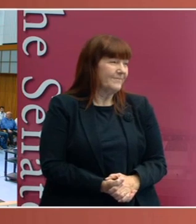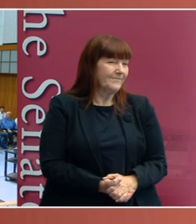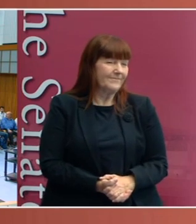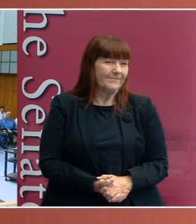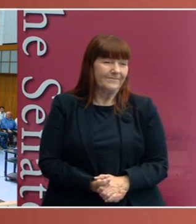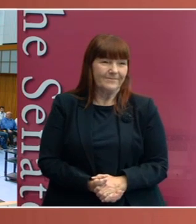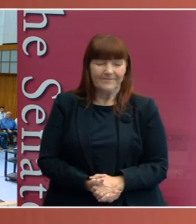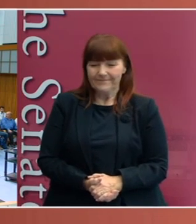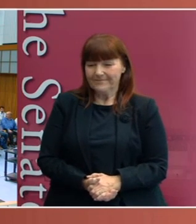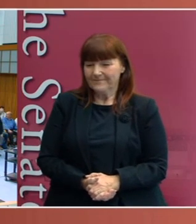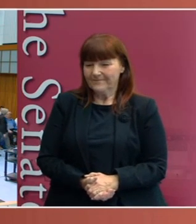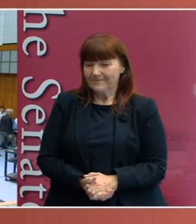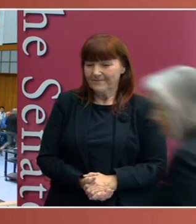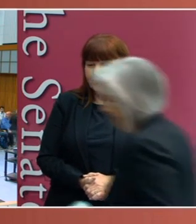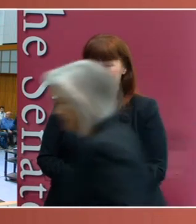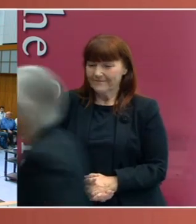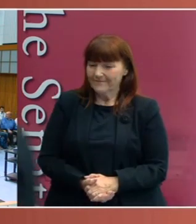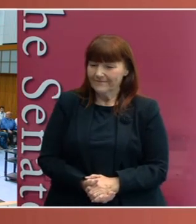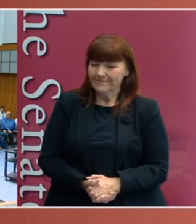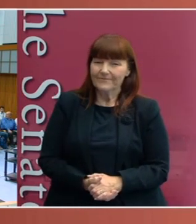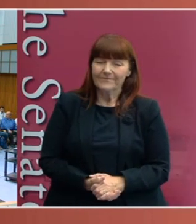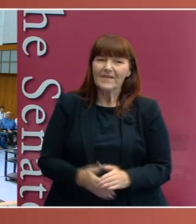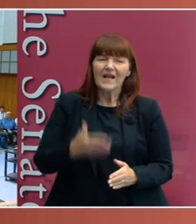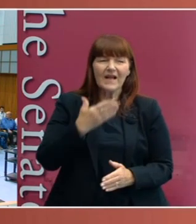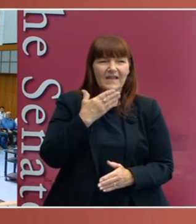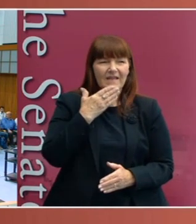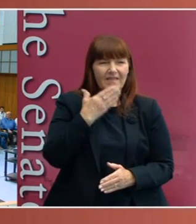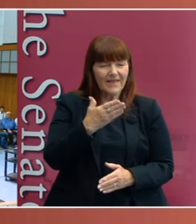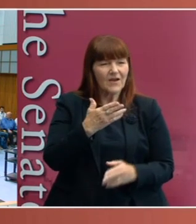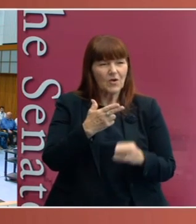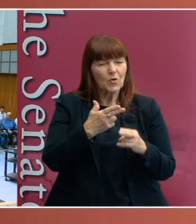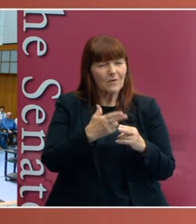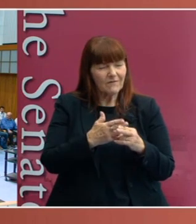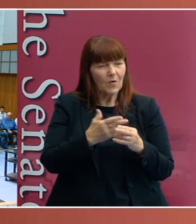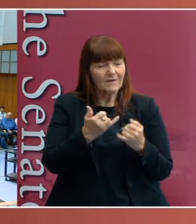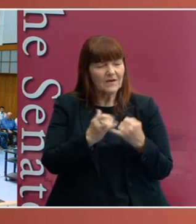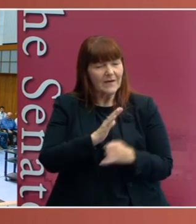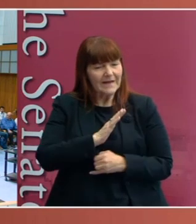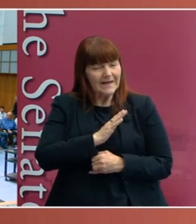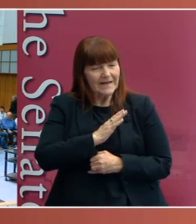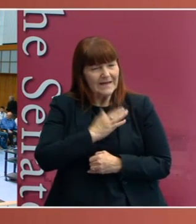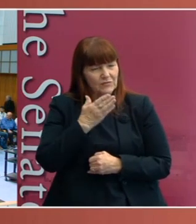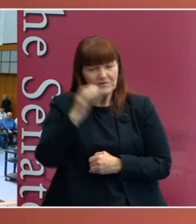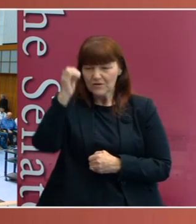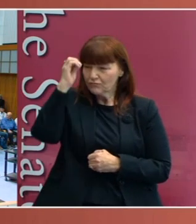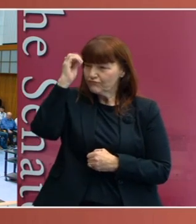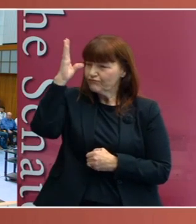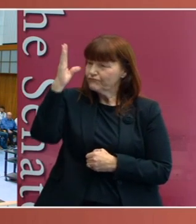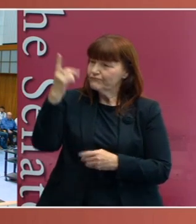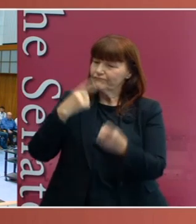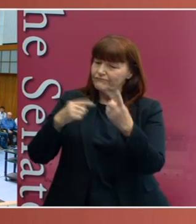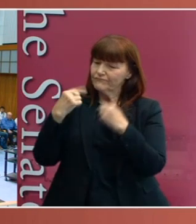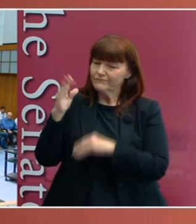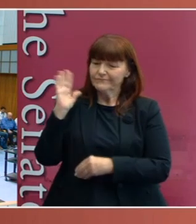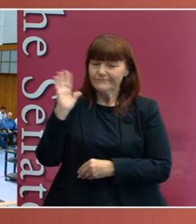Thank you for a very interesting and informative talk, Professor Toomey. Do you think that, as a result of